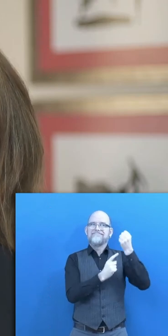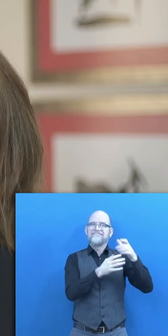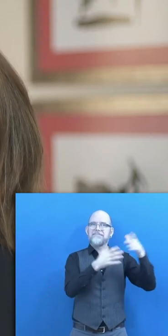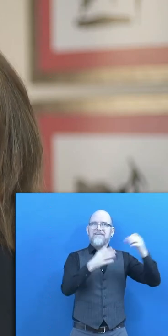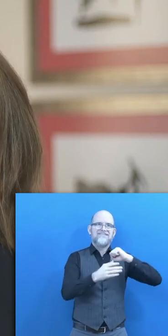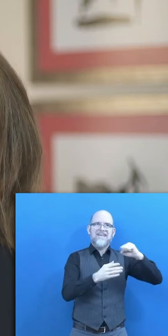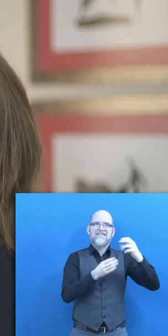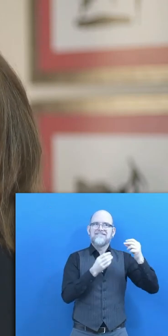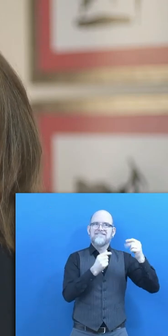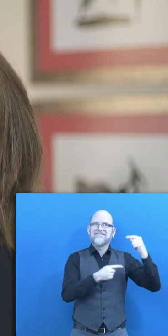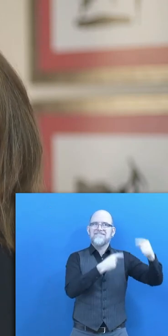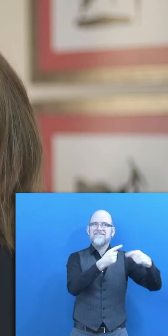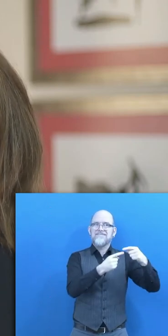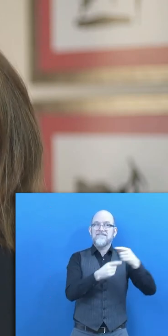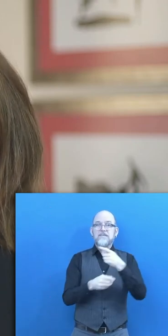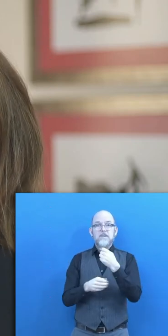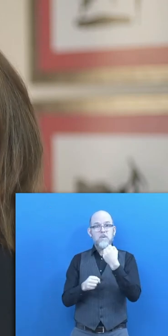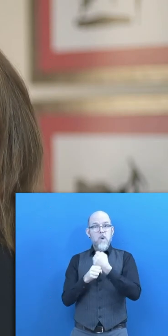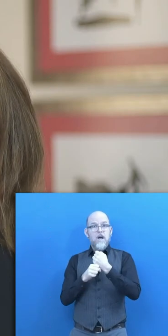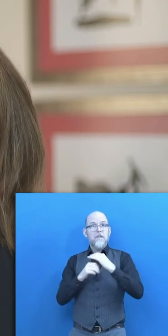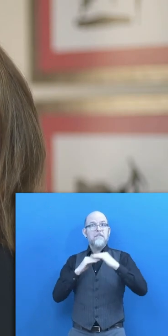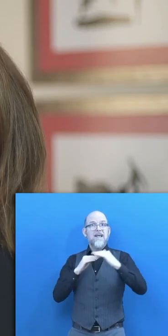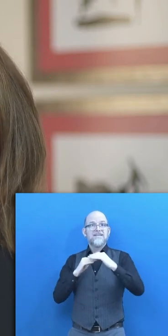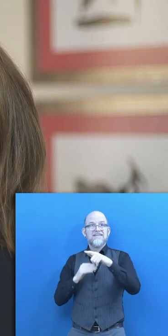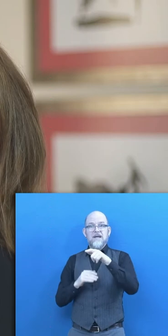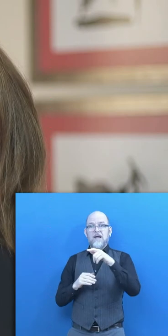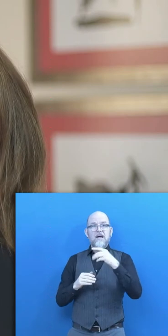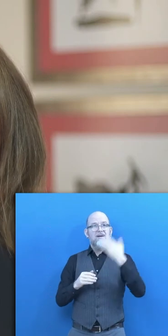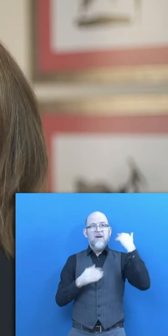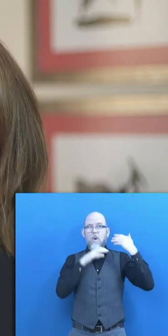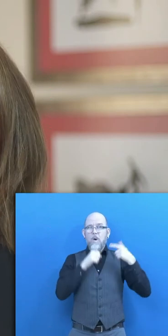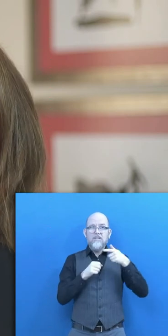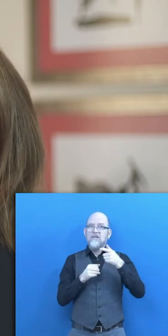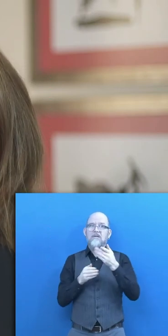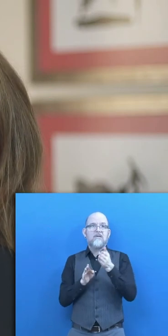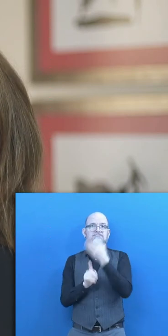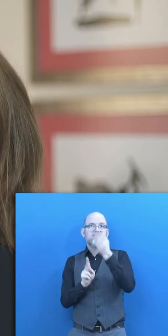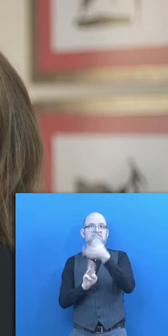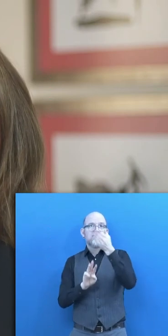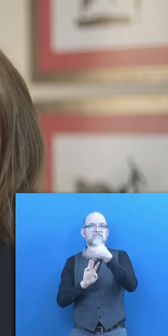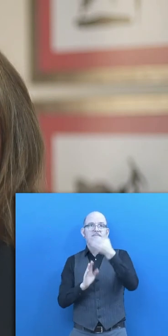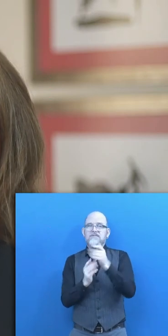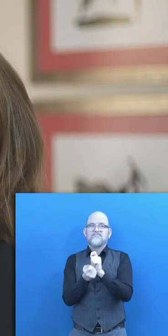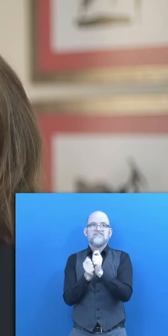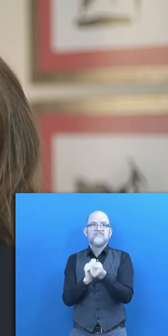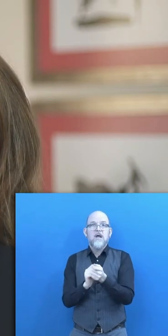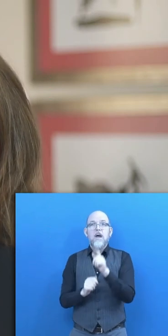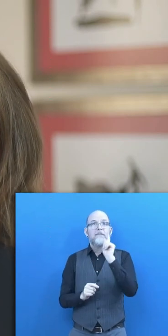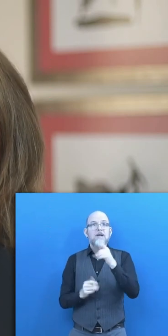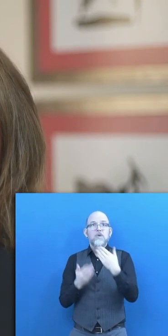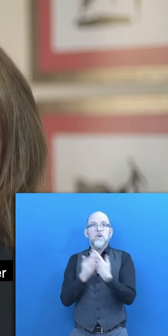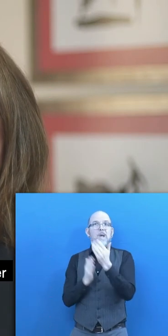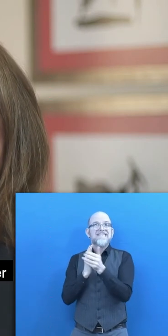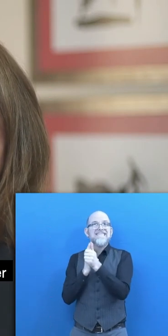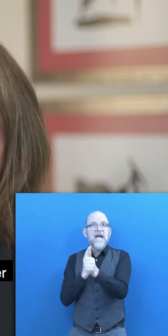they are rapidly changing the type of jobs available for people and the kind of skills employers require.